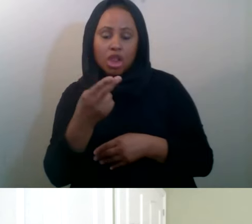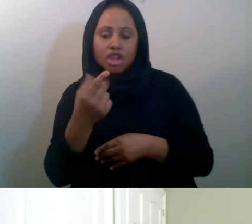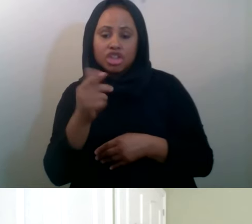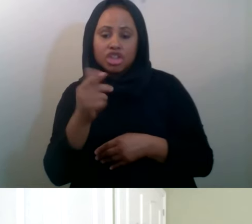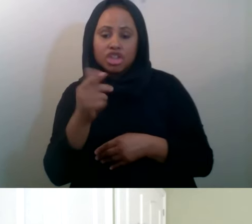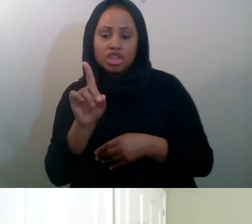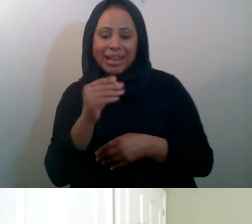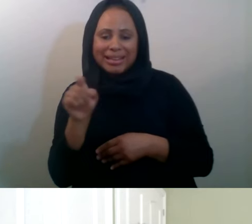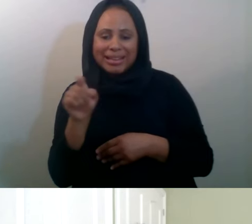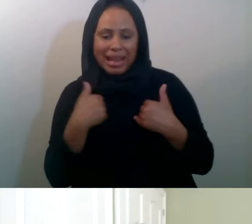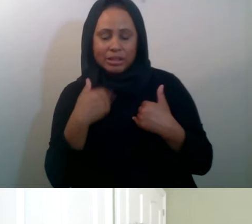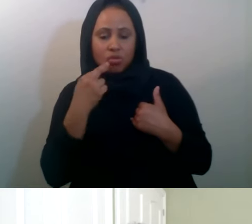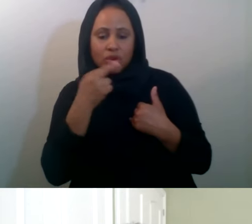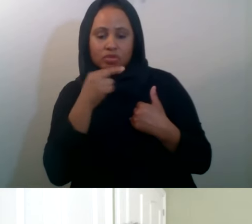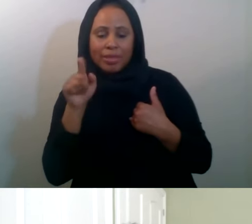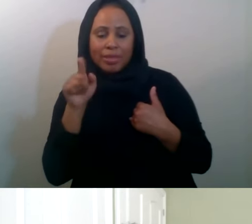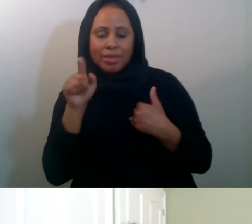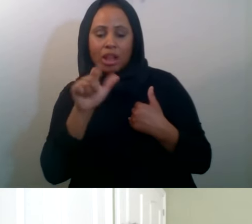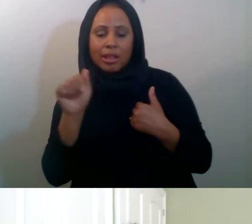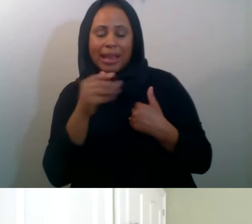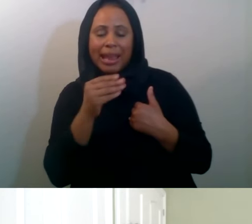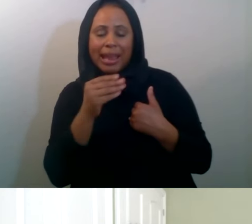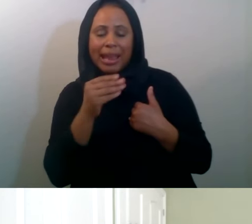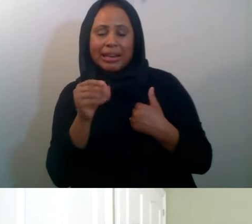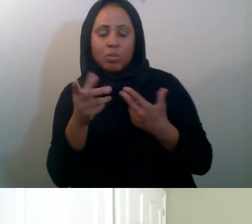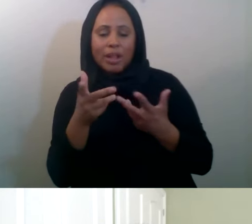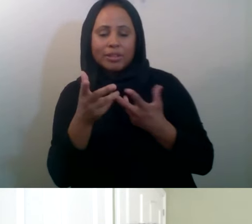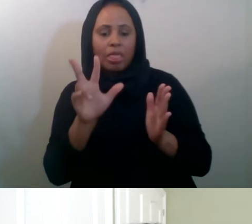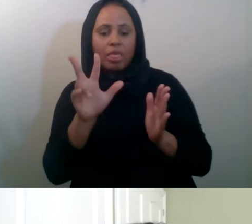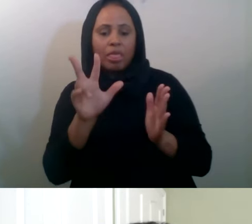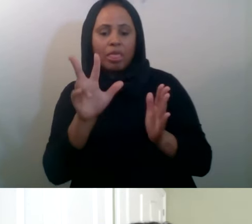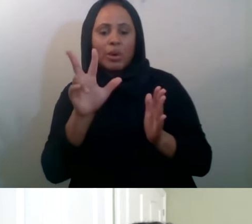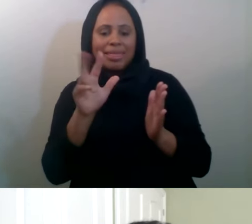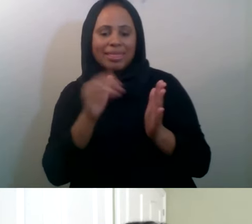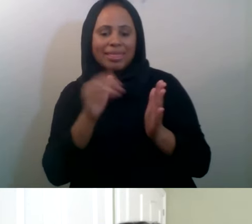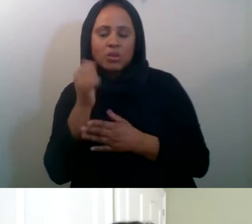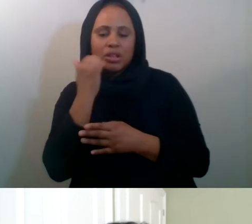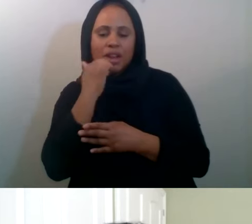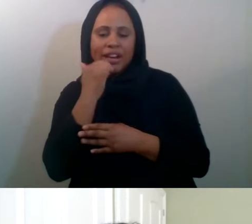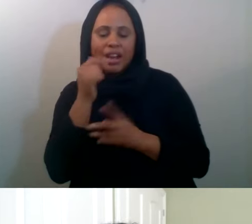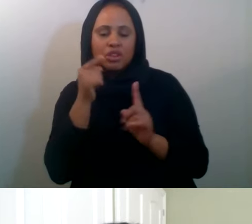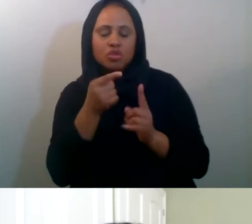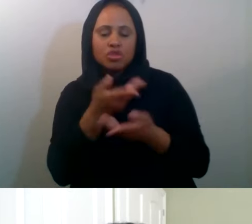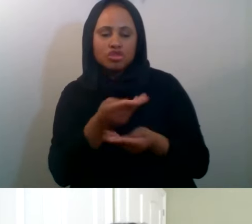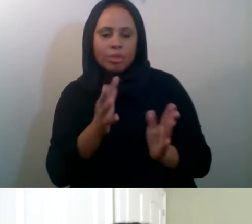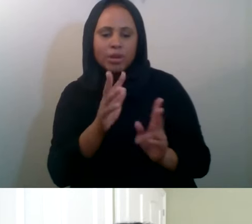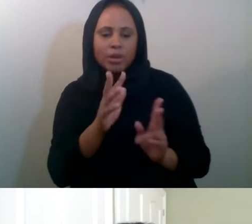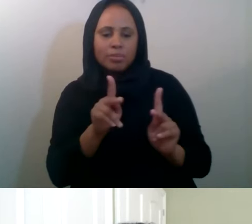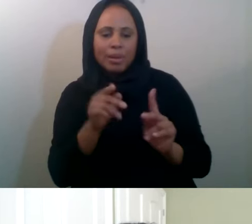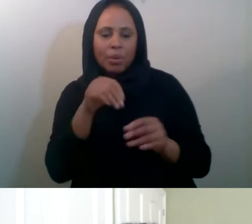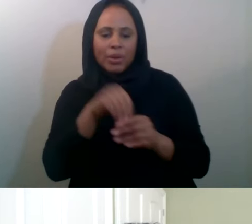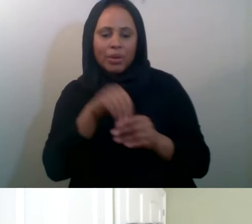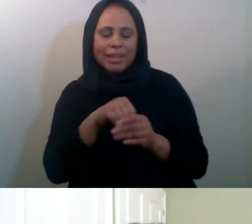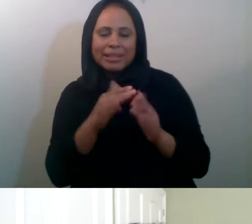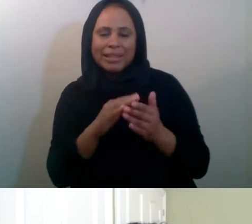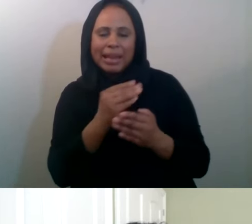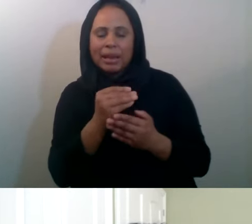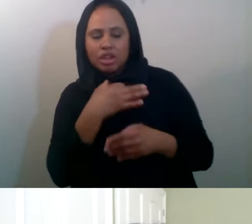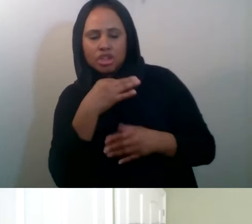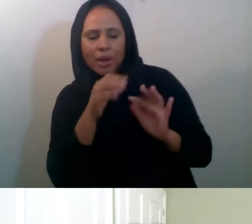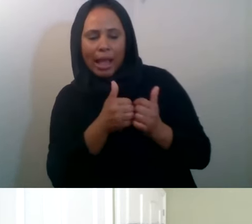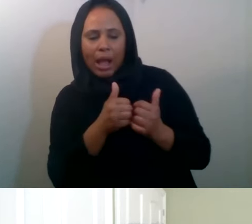uh, and have those distributed in the city. Um, and he's wondering how LaunchGood could help out, how that platform could help out with his business.